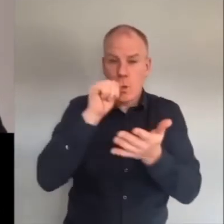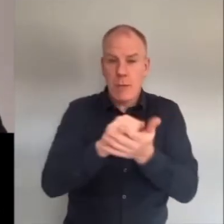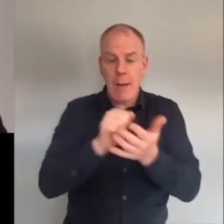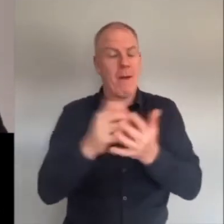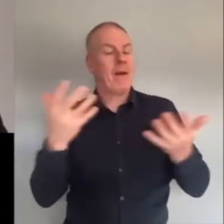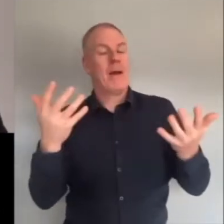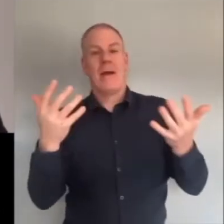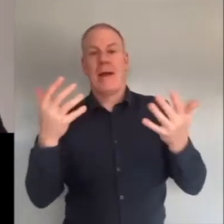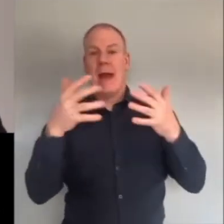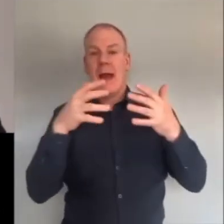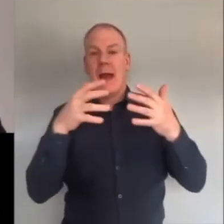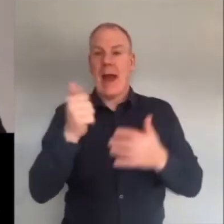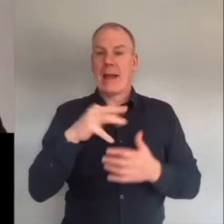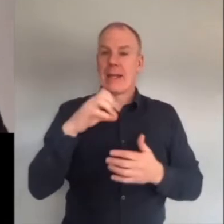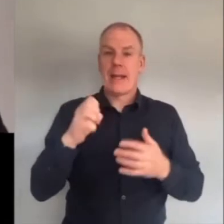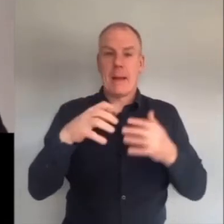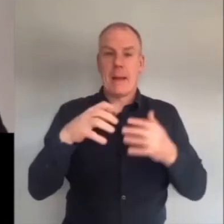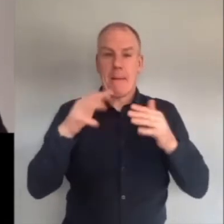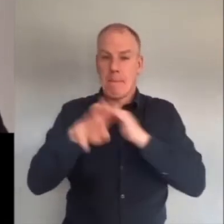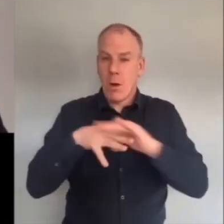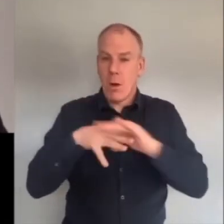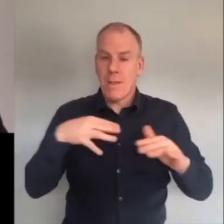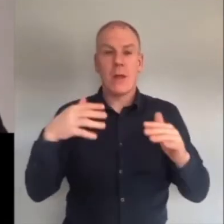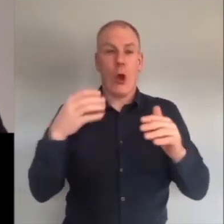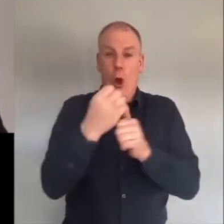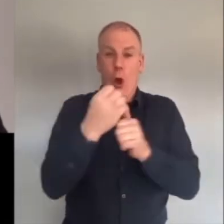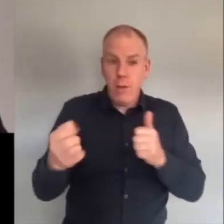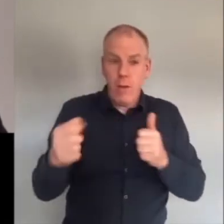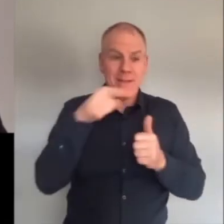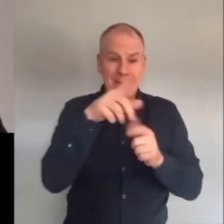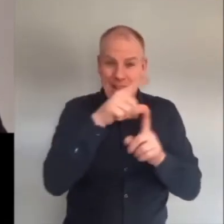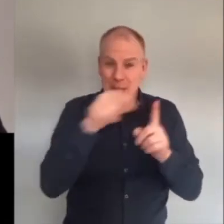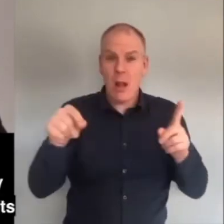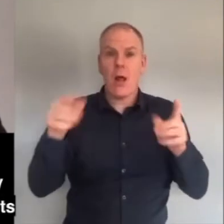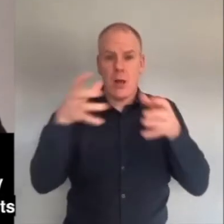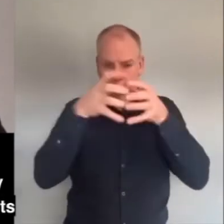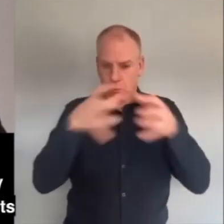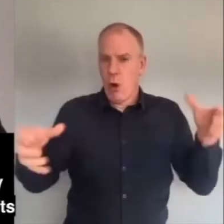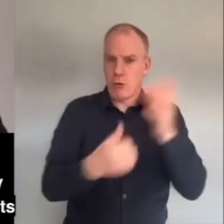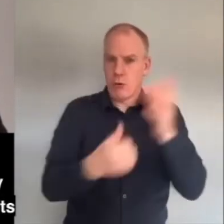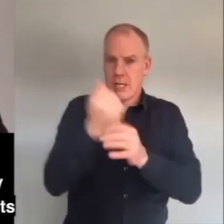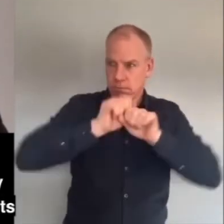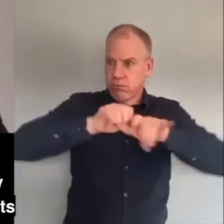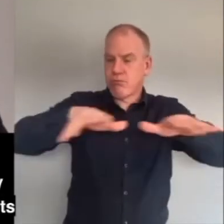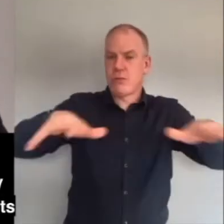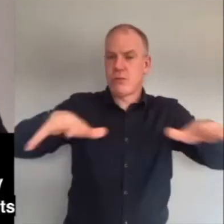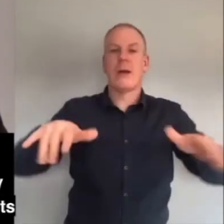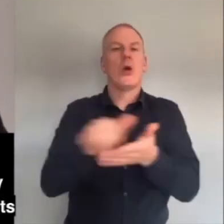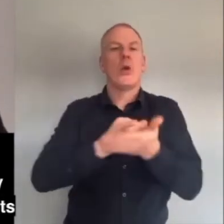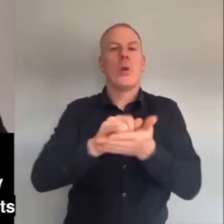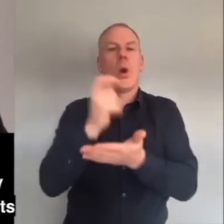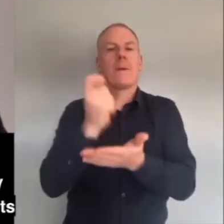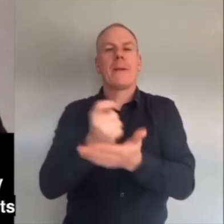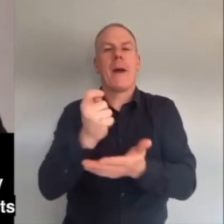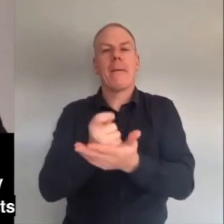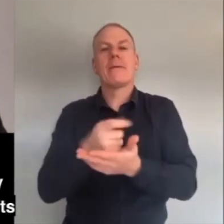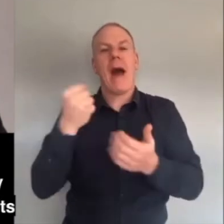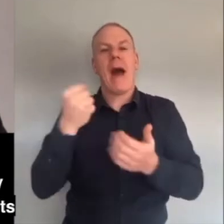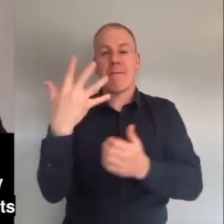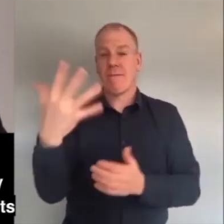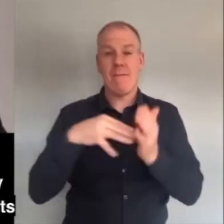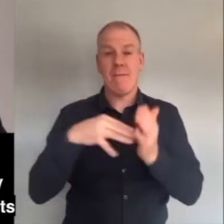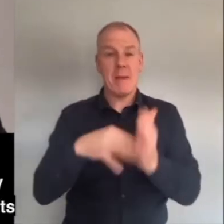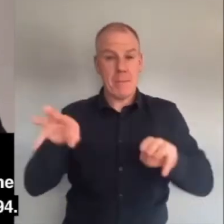Monthly, elite publications have also hit new all time records. The New York Times now has nearly five million paying